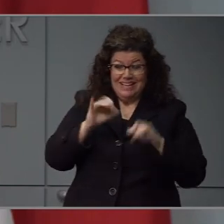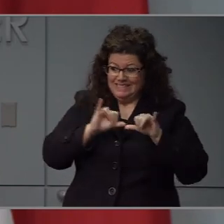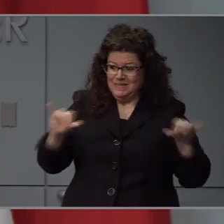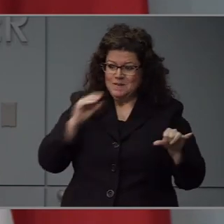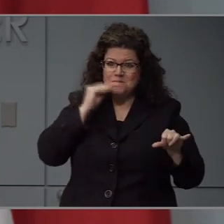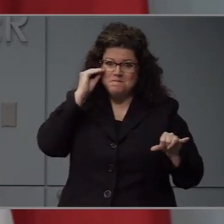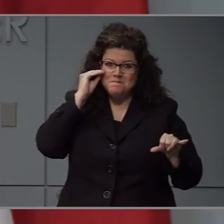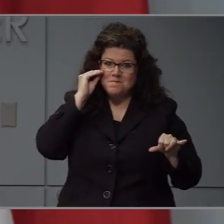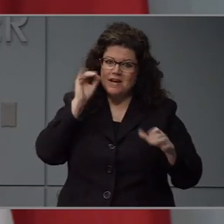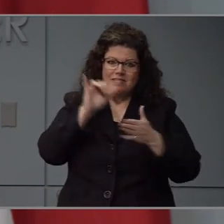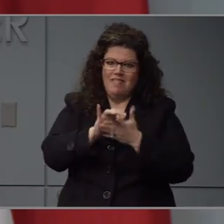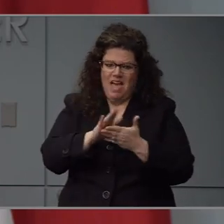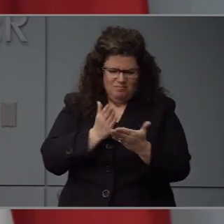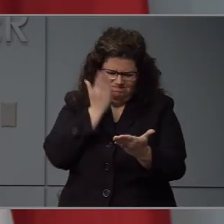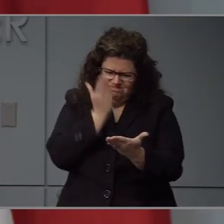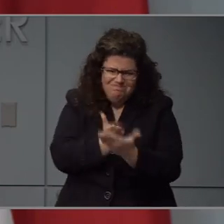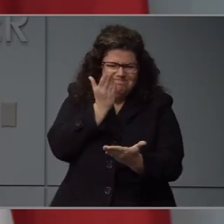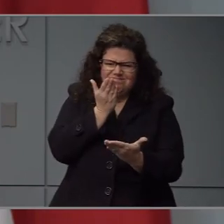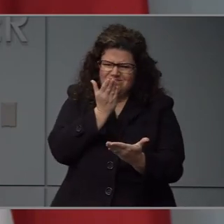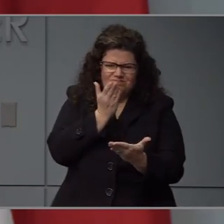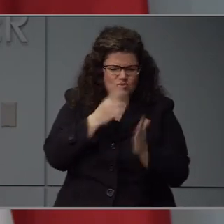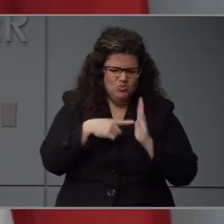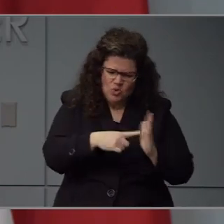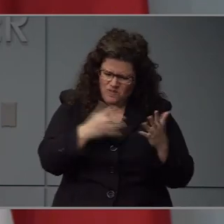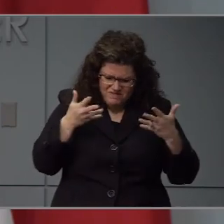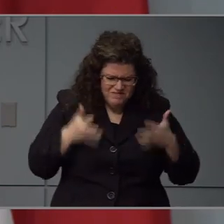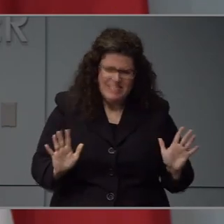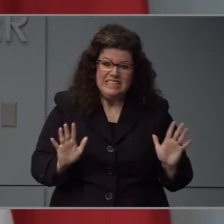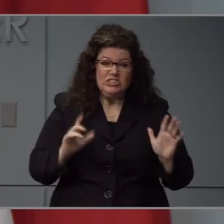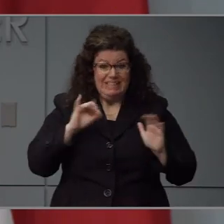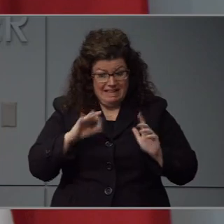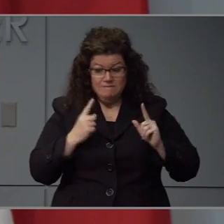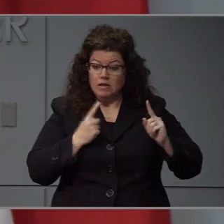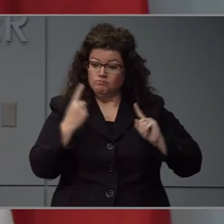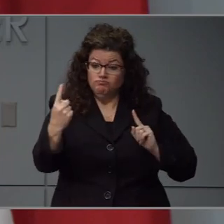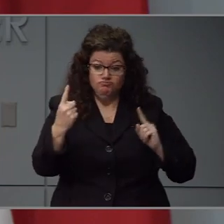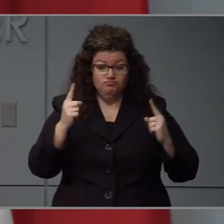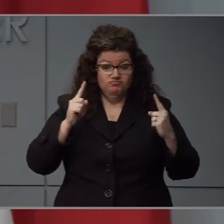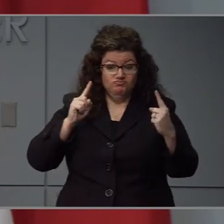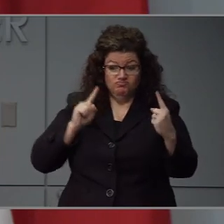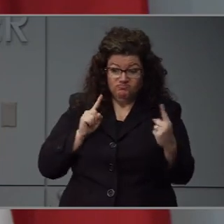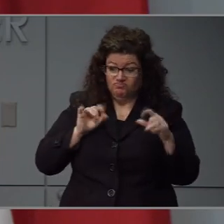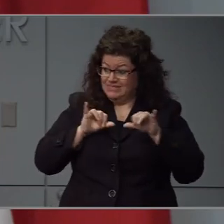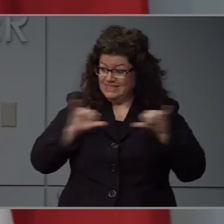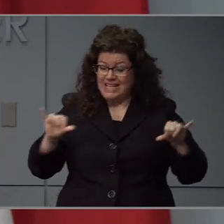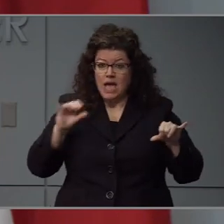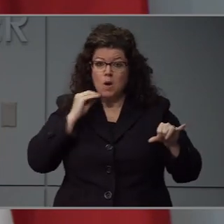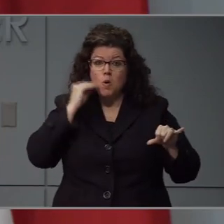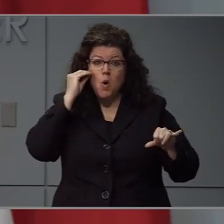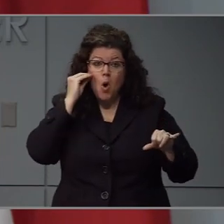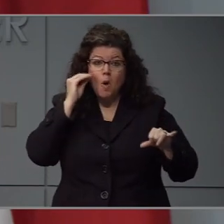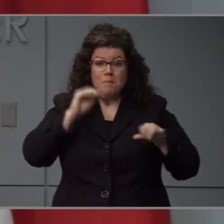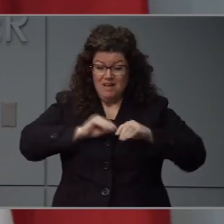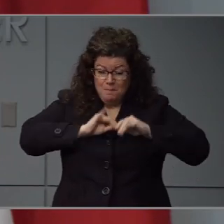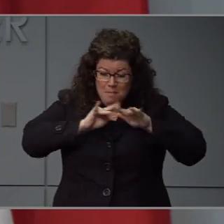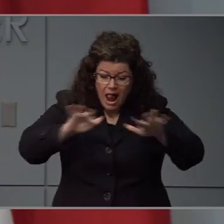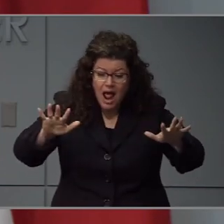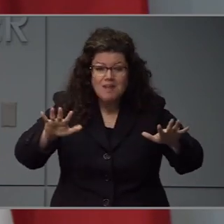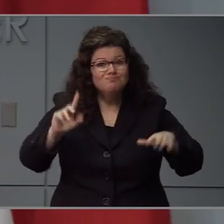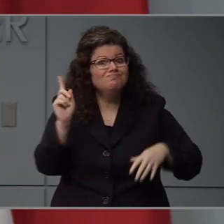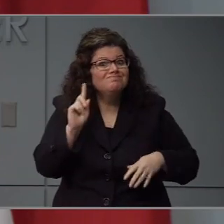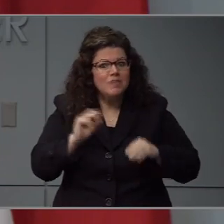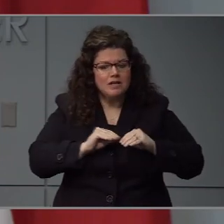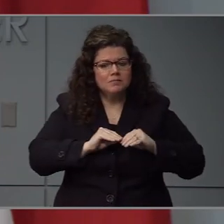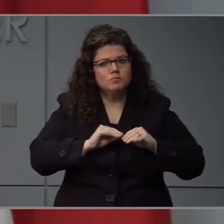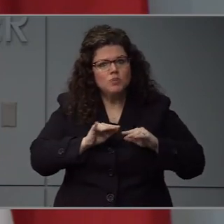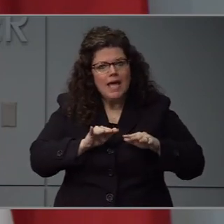data shows over and over that those types of interventions work to slow the spread of the virus. And that's